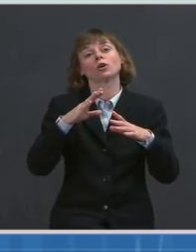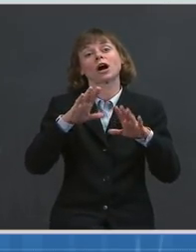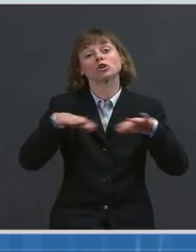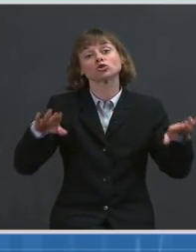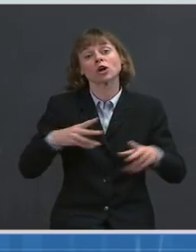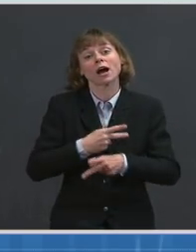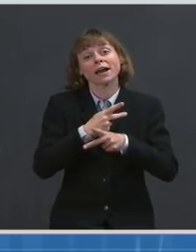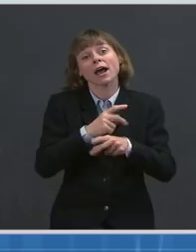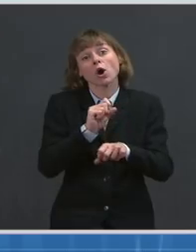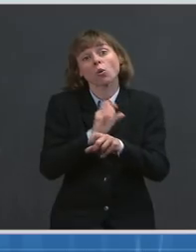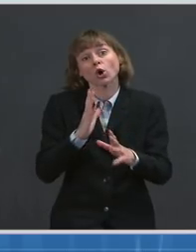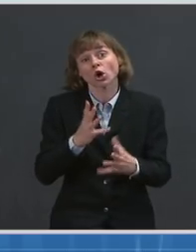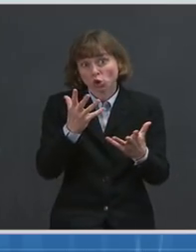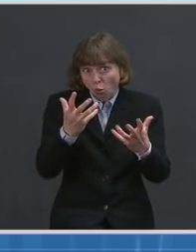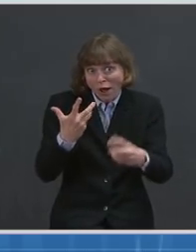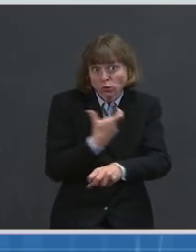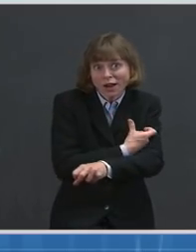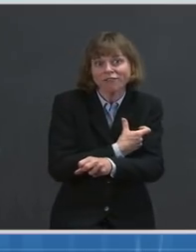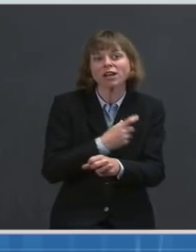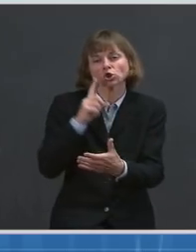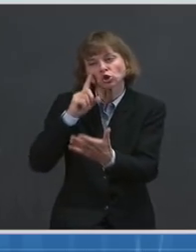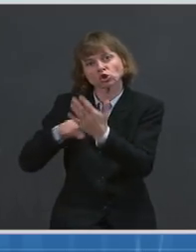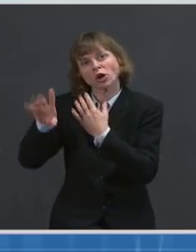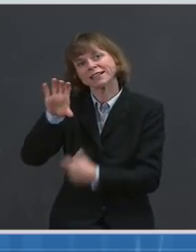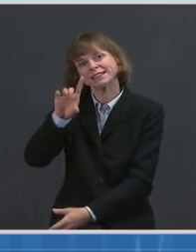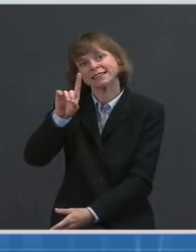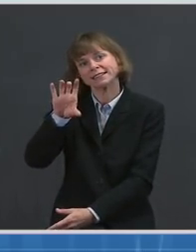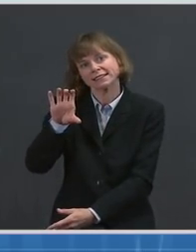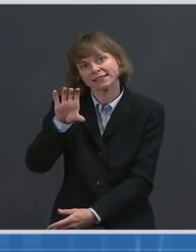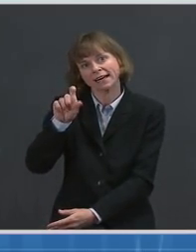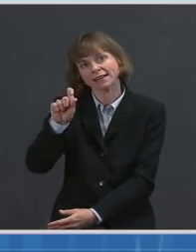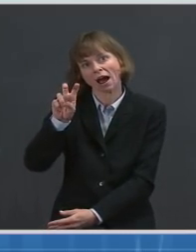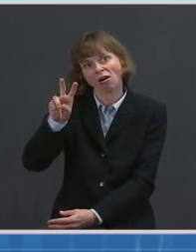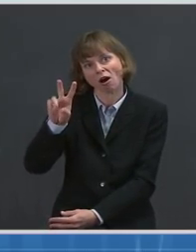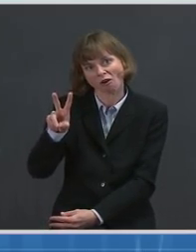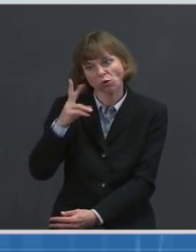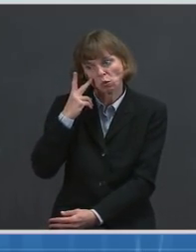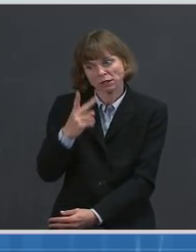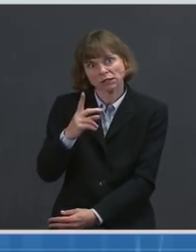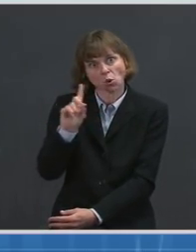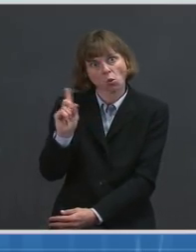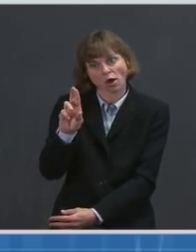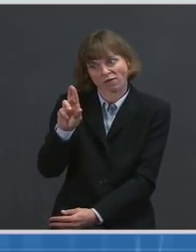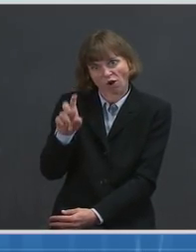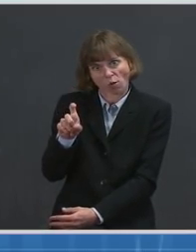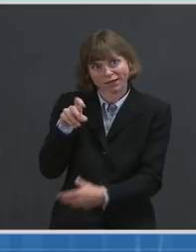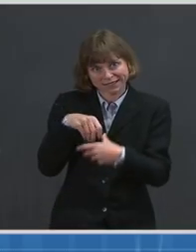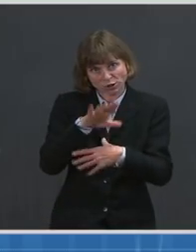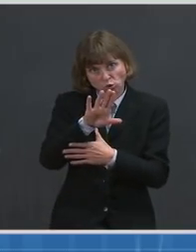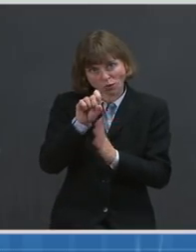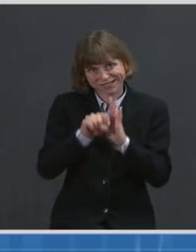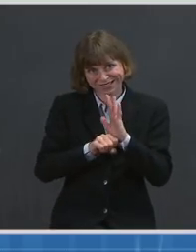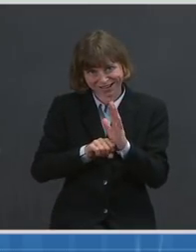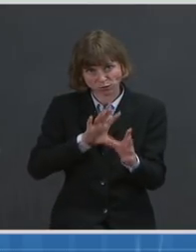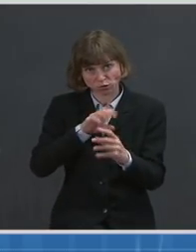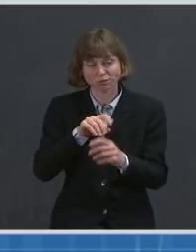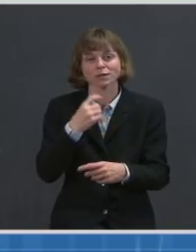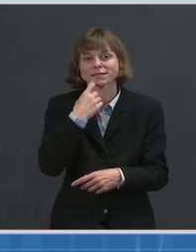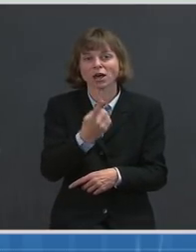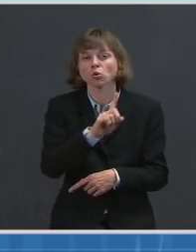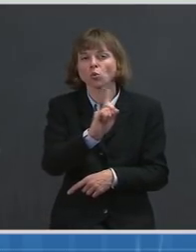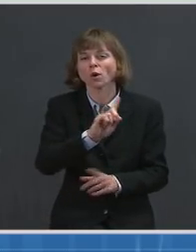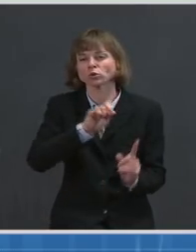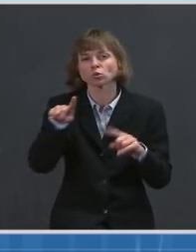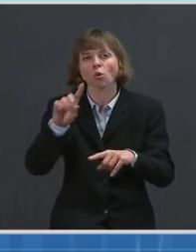partners that are participating in your state. Our website also provides information on where to go to schedule your appointment. And